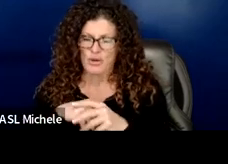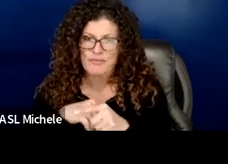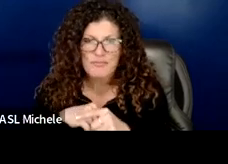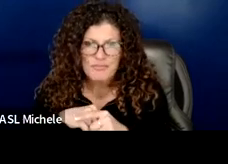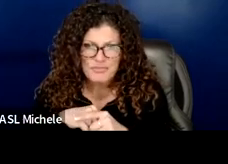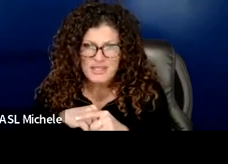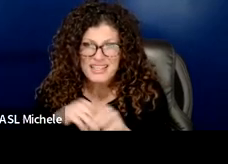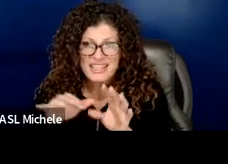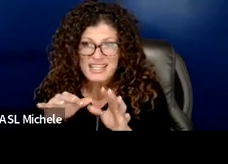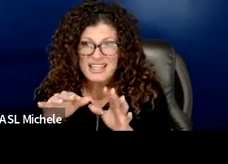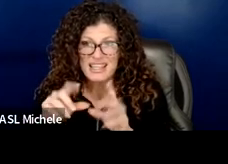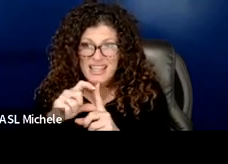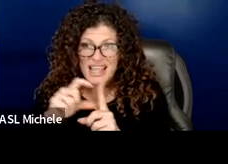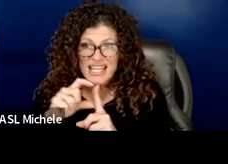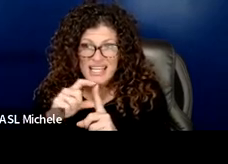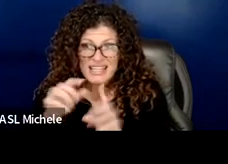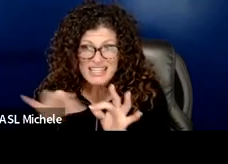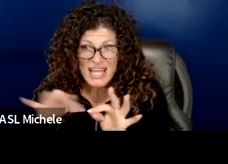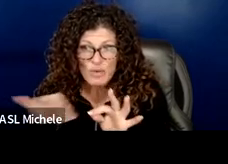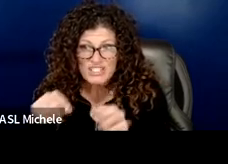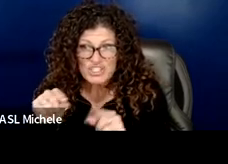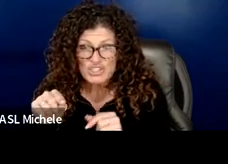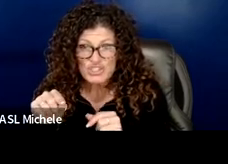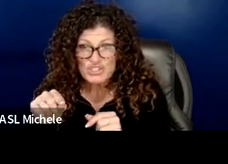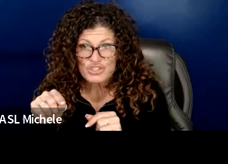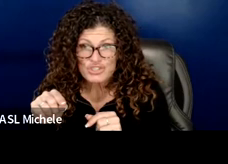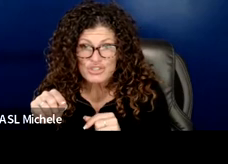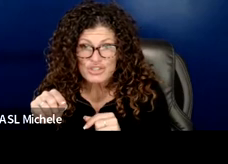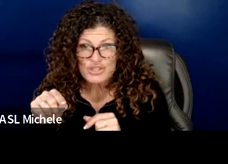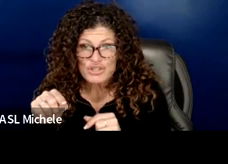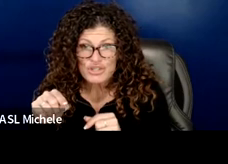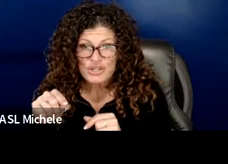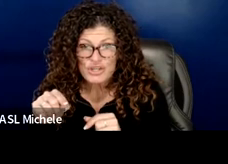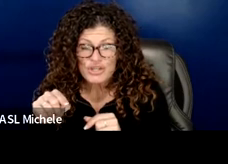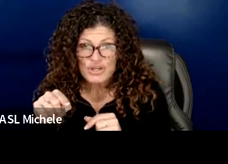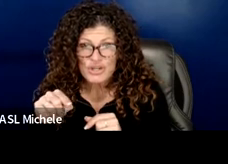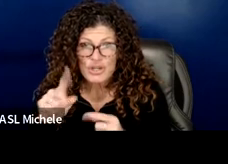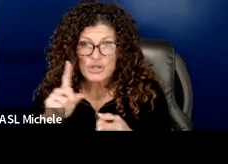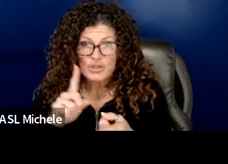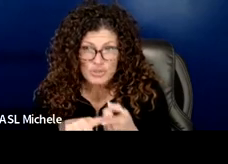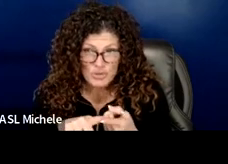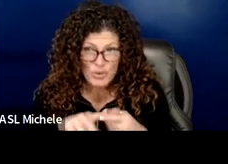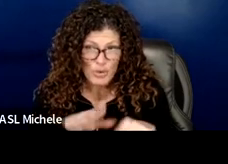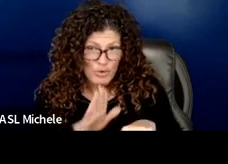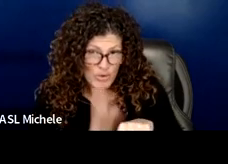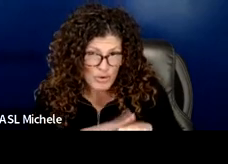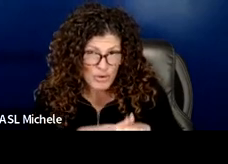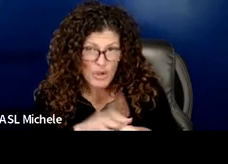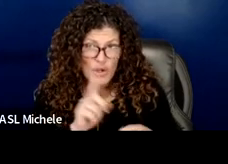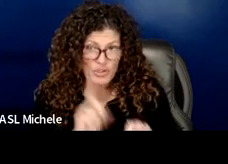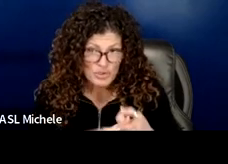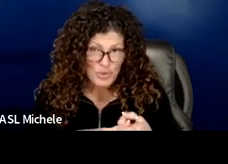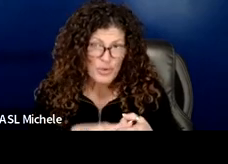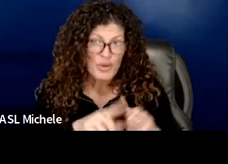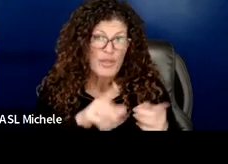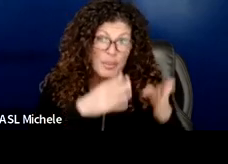language i think is is is mostly to signal not only to the candidate but to the constituencies and the parents in the